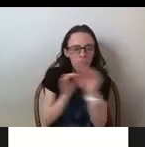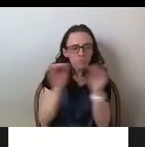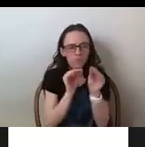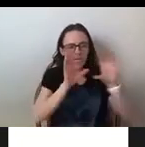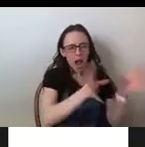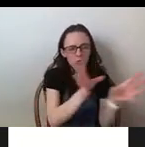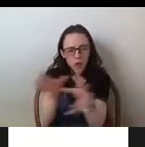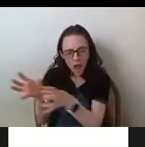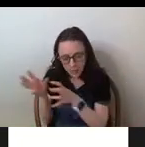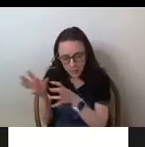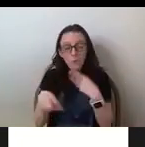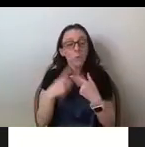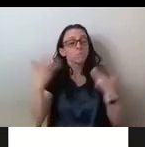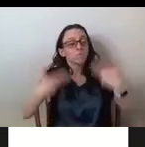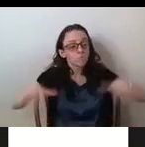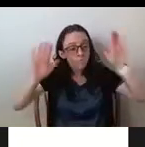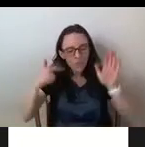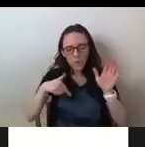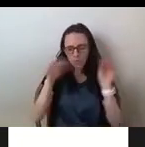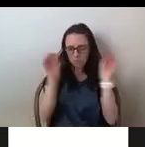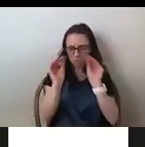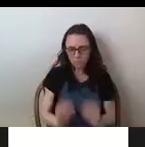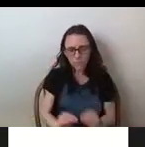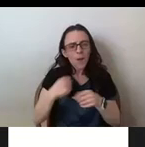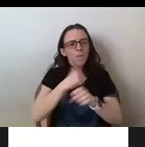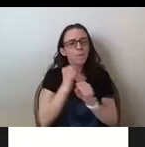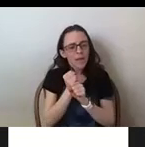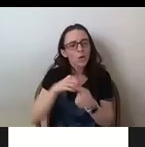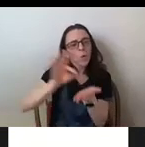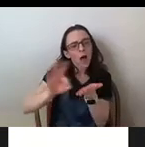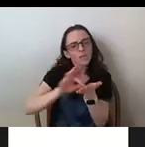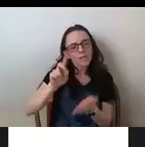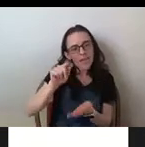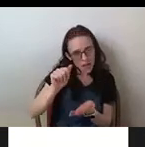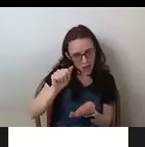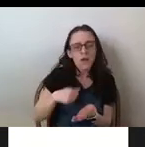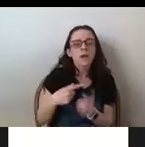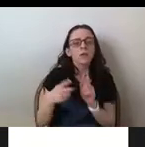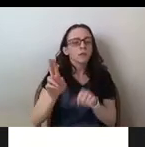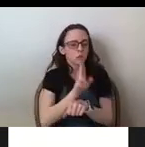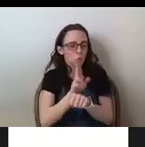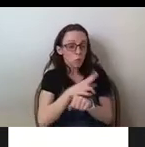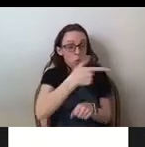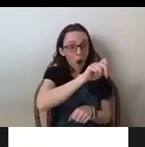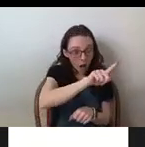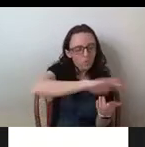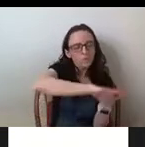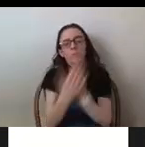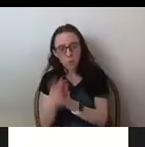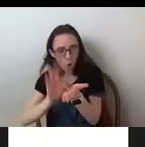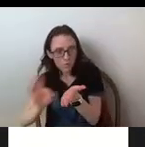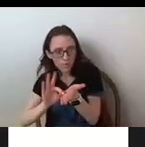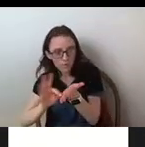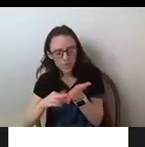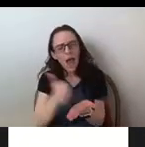after this process is completed, we tallied the narratives to create quantitative data out of the qualitative, giving us visual tools to see the prevalence of certain narratives